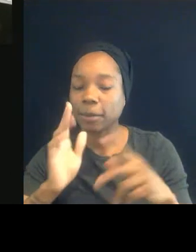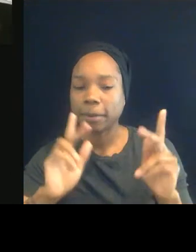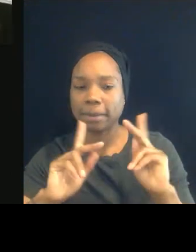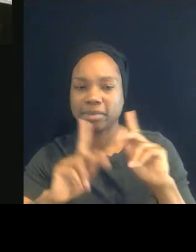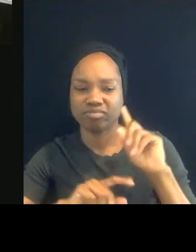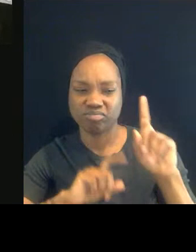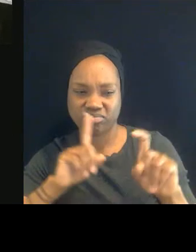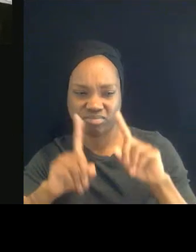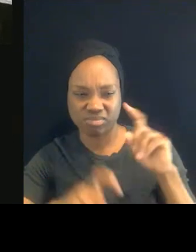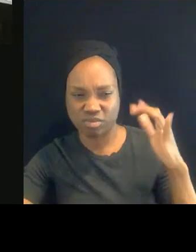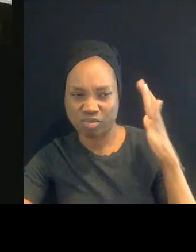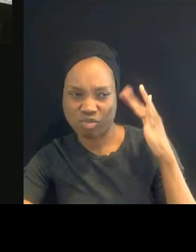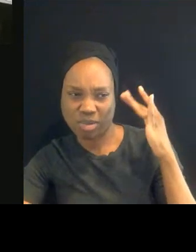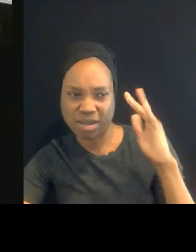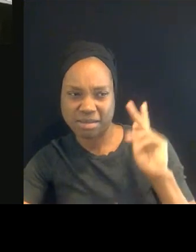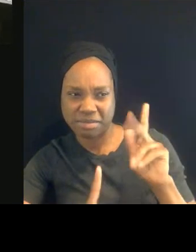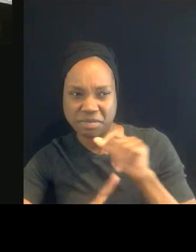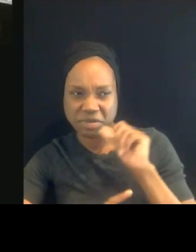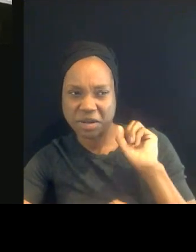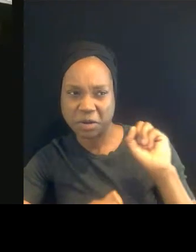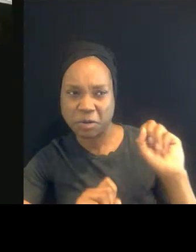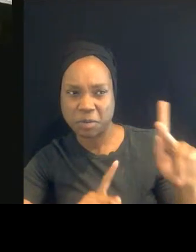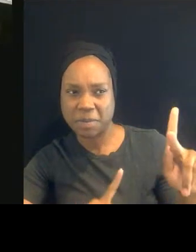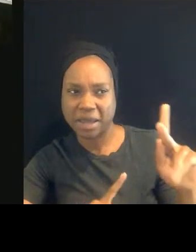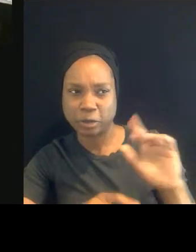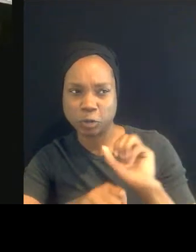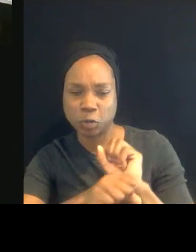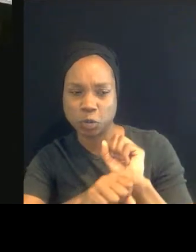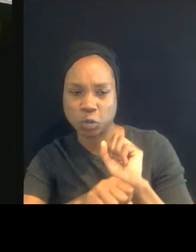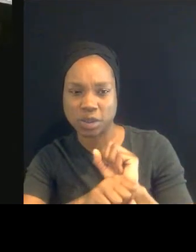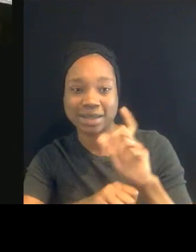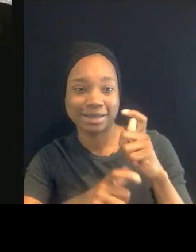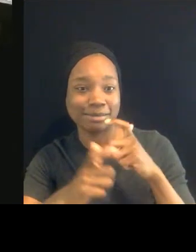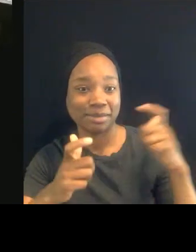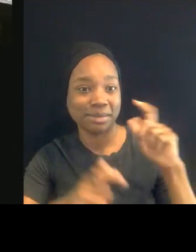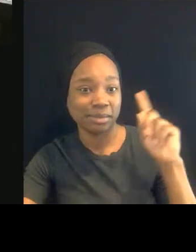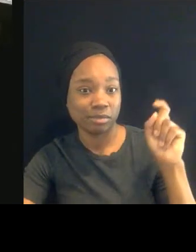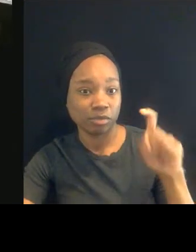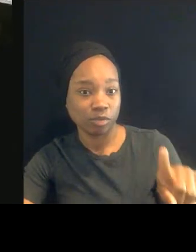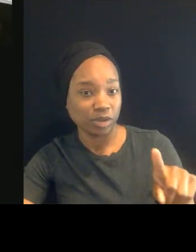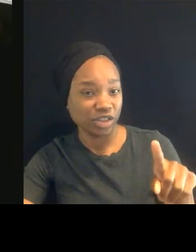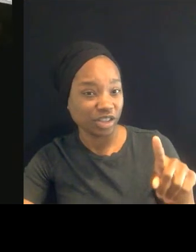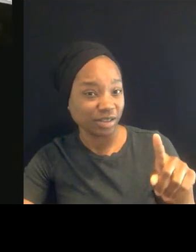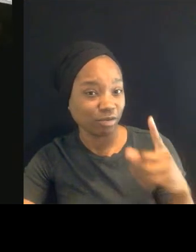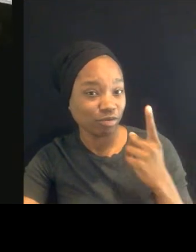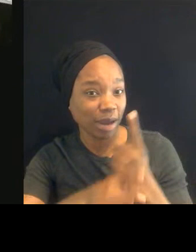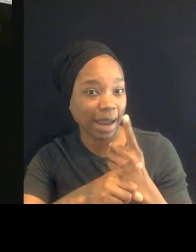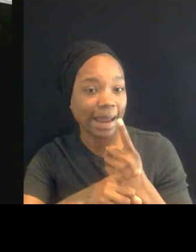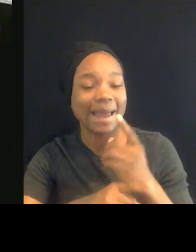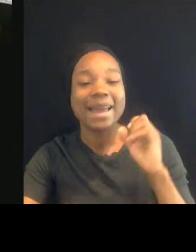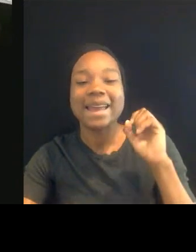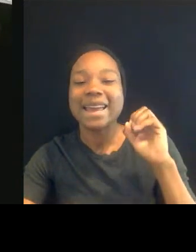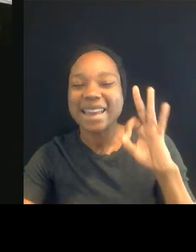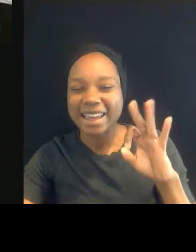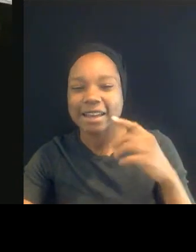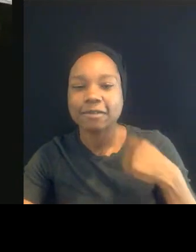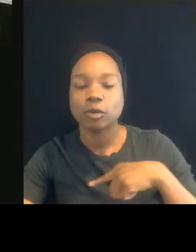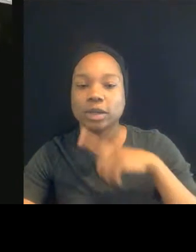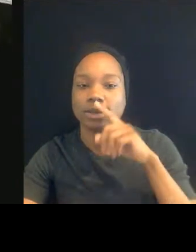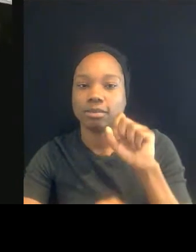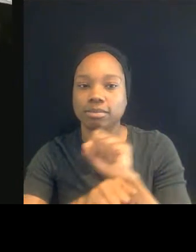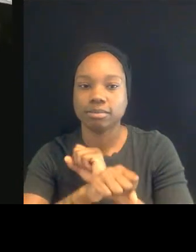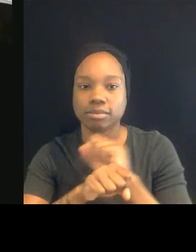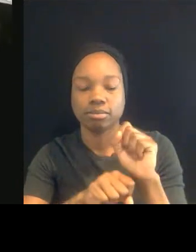That's a big question that's out there. And, and if people actually cared about solving that issue,